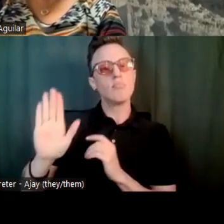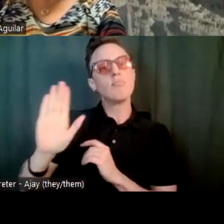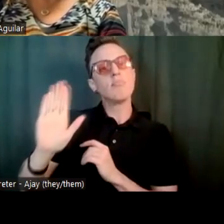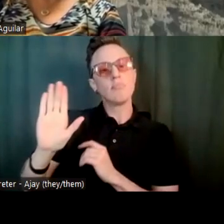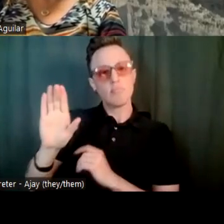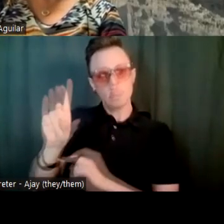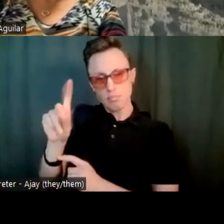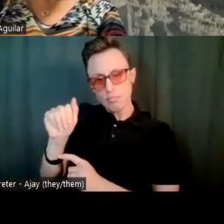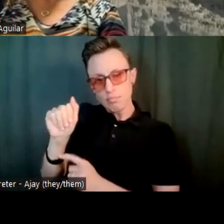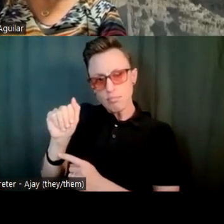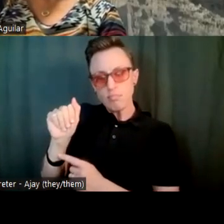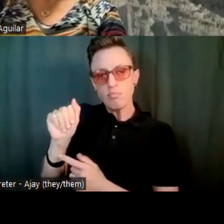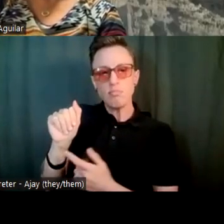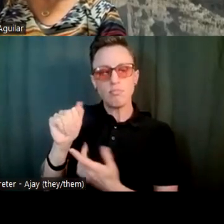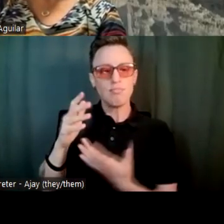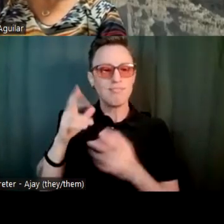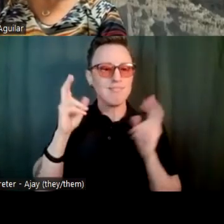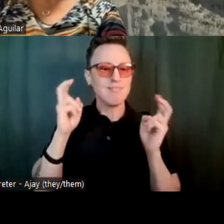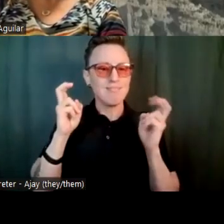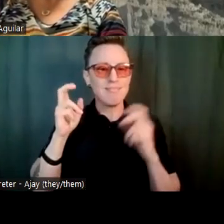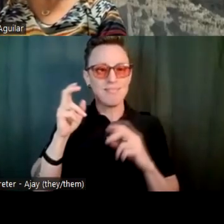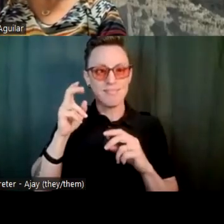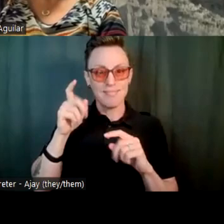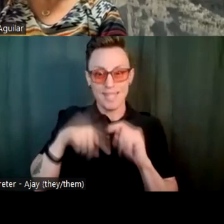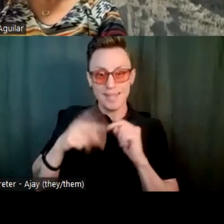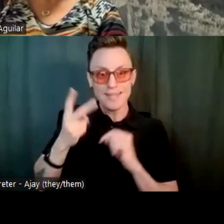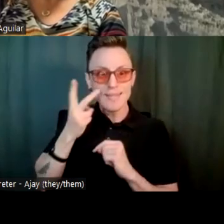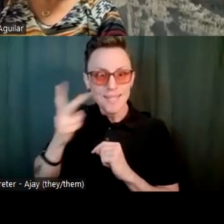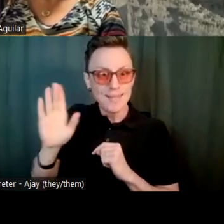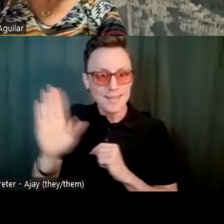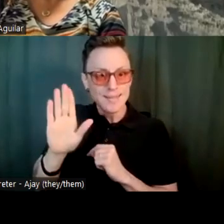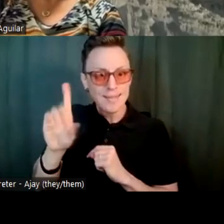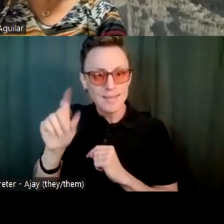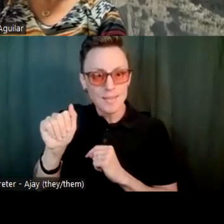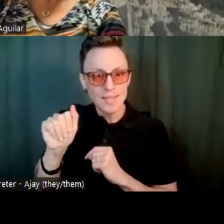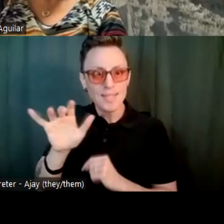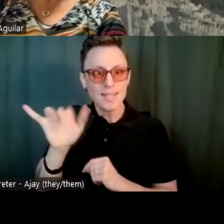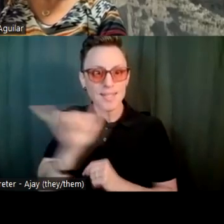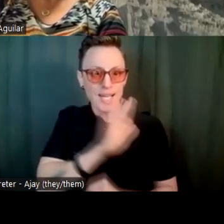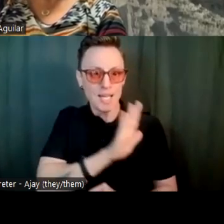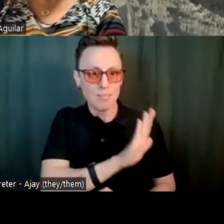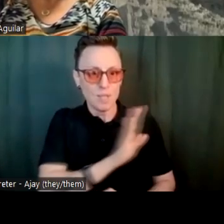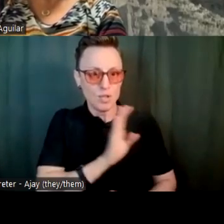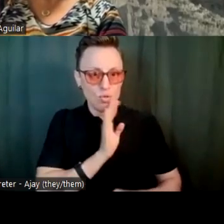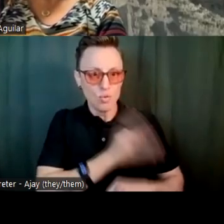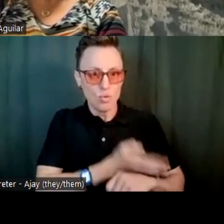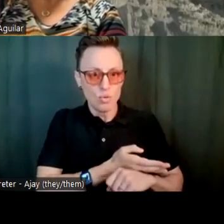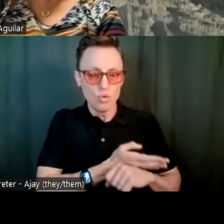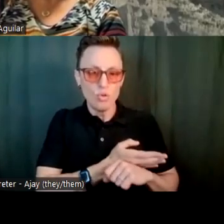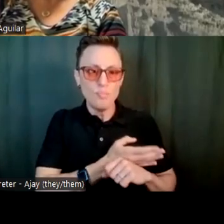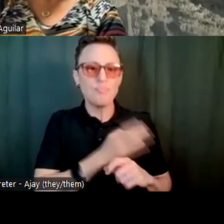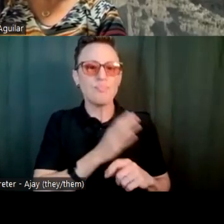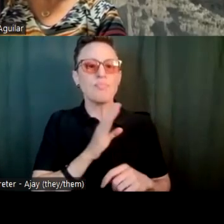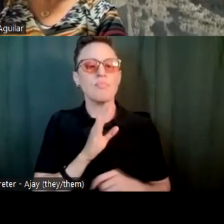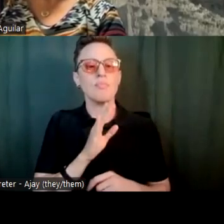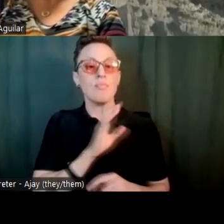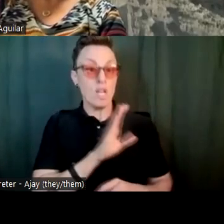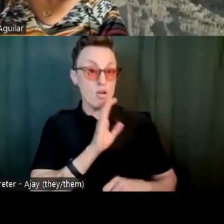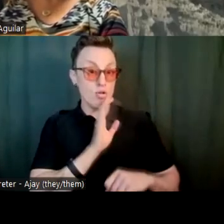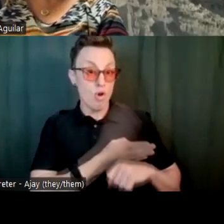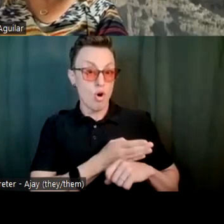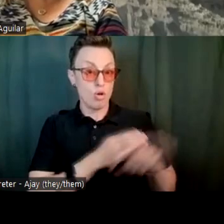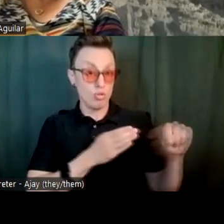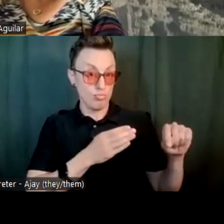not seen just like hers have been. And when she was in